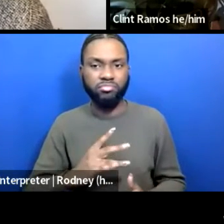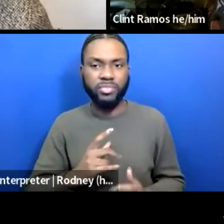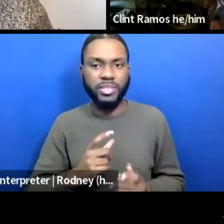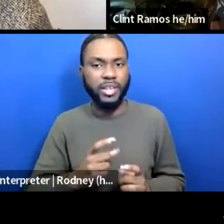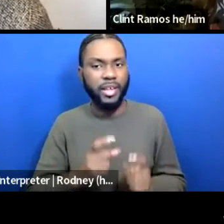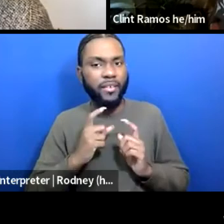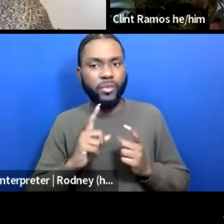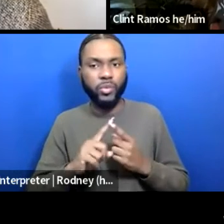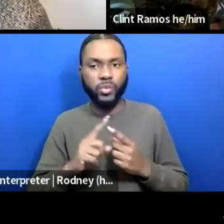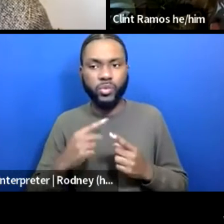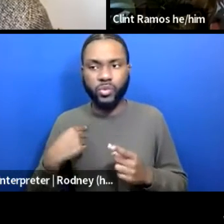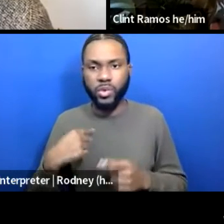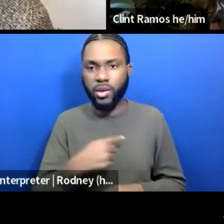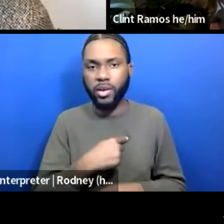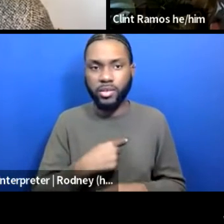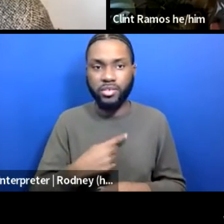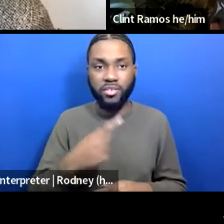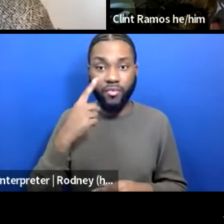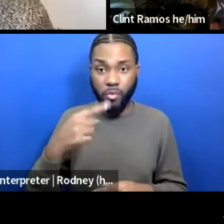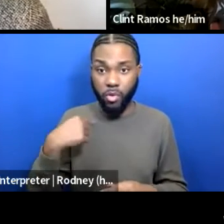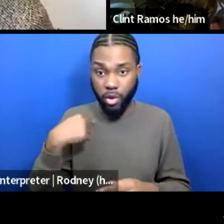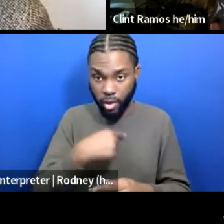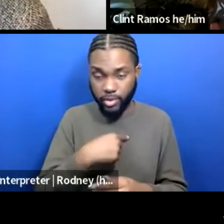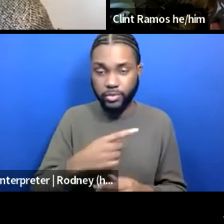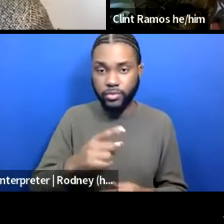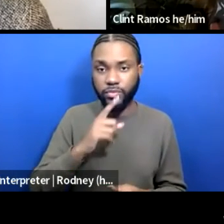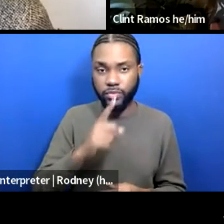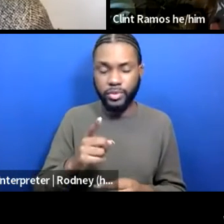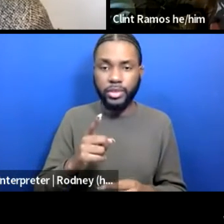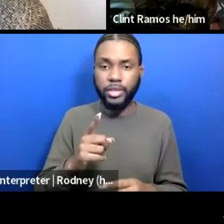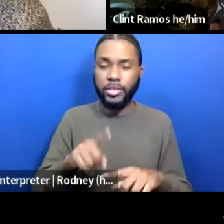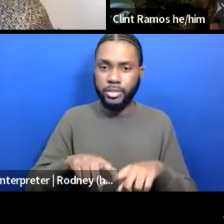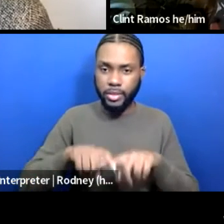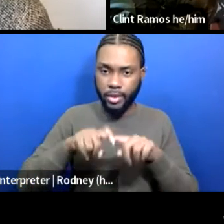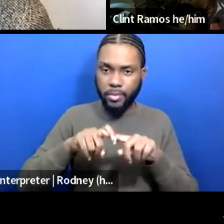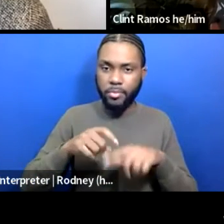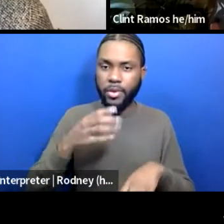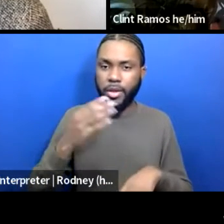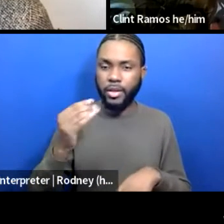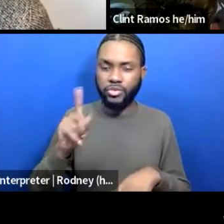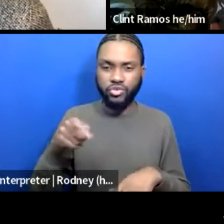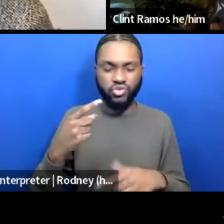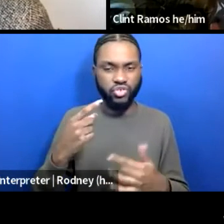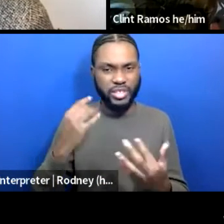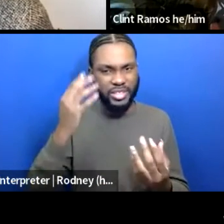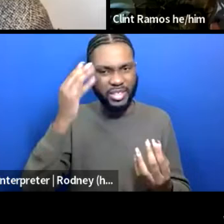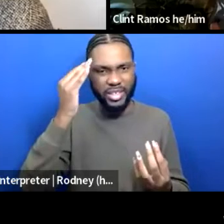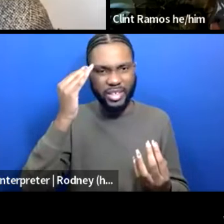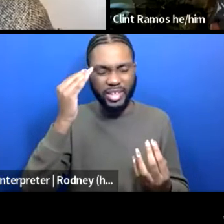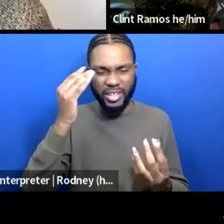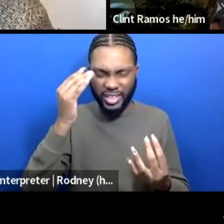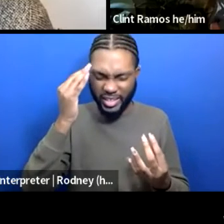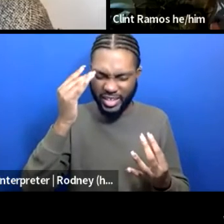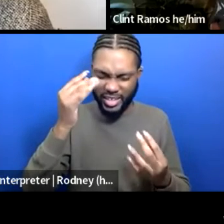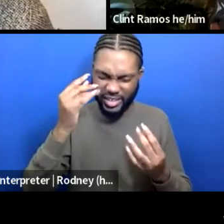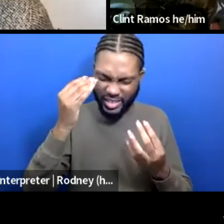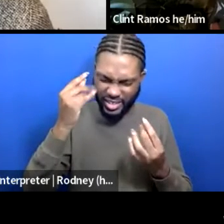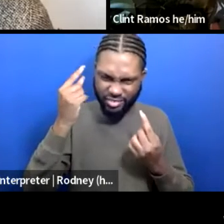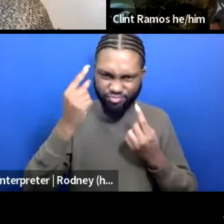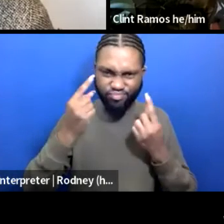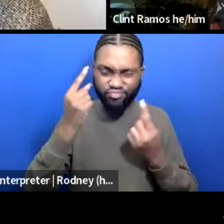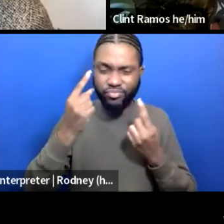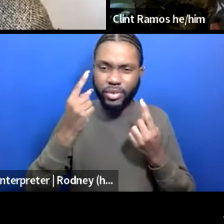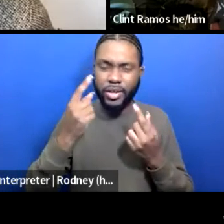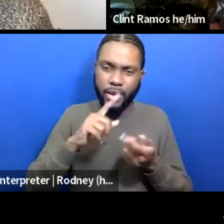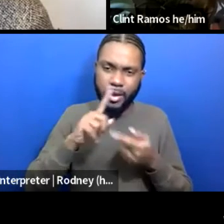for us to really stop and just stop and think and think carefully about